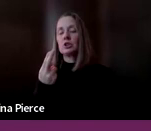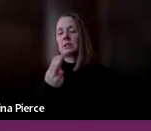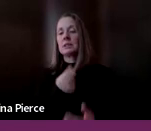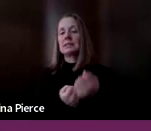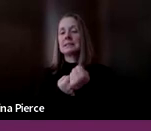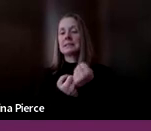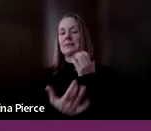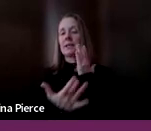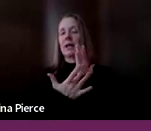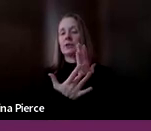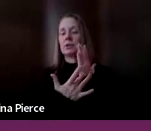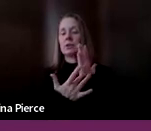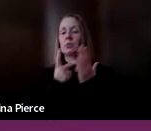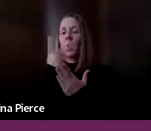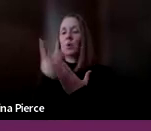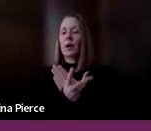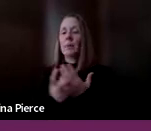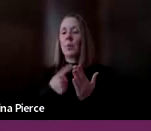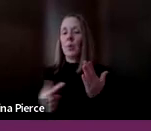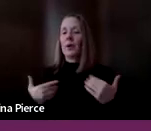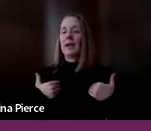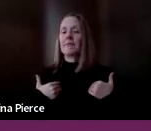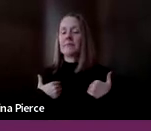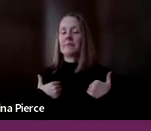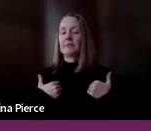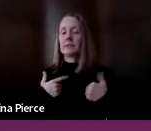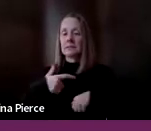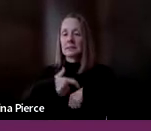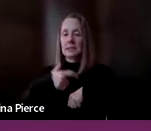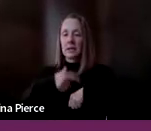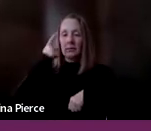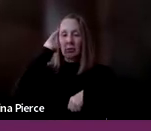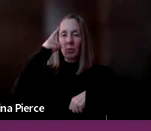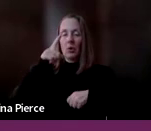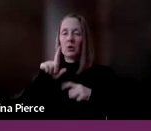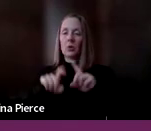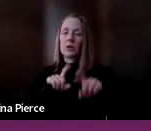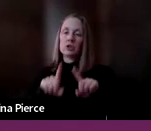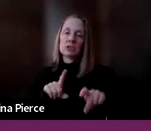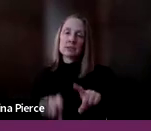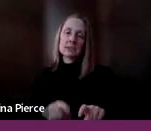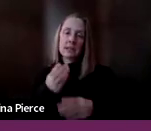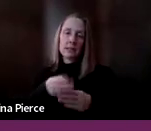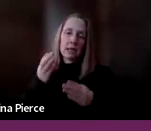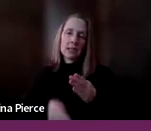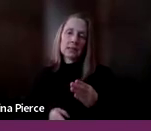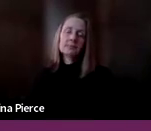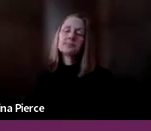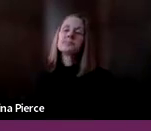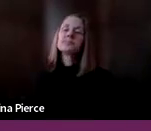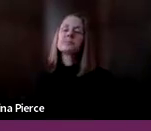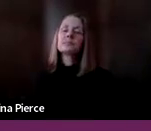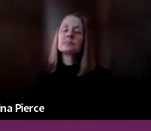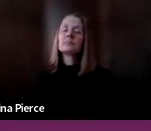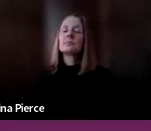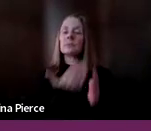and see what time we have for um questions at the and i might just work on highlighting a few of um the resources provided and if